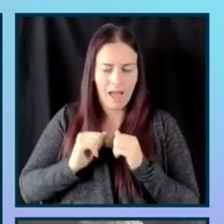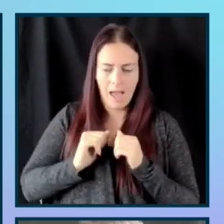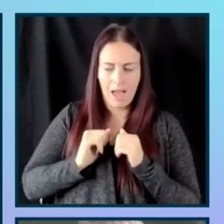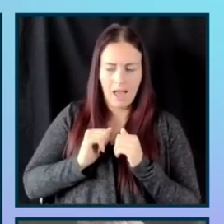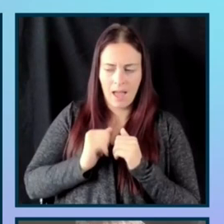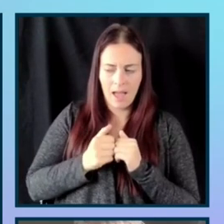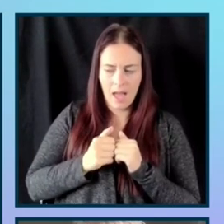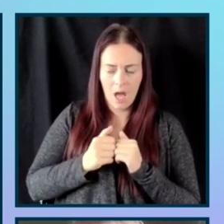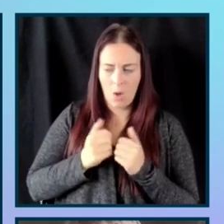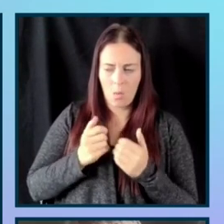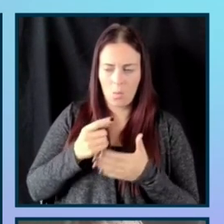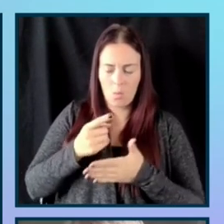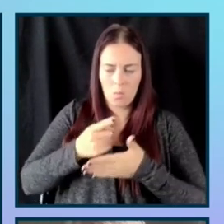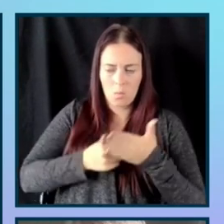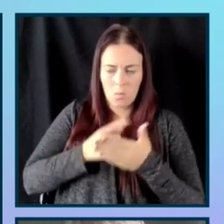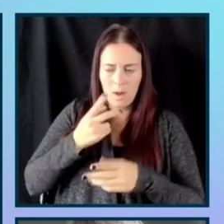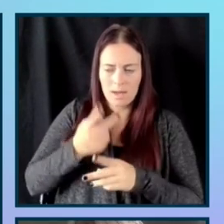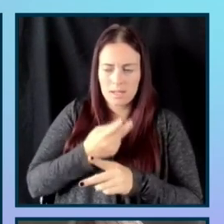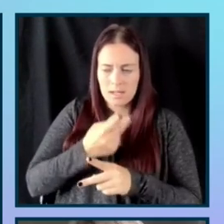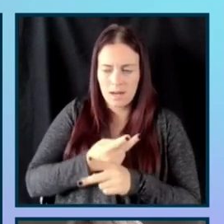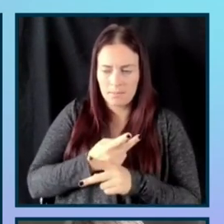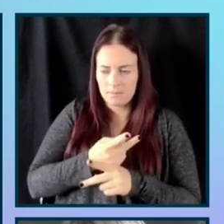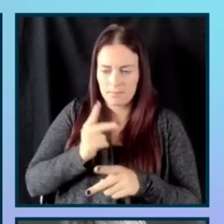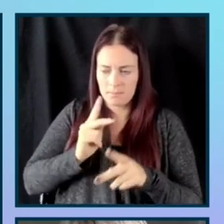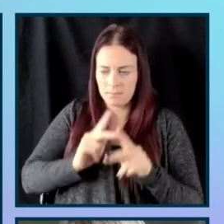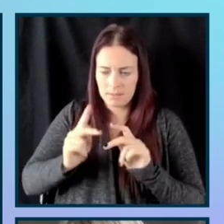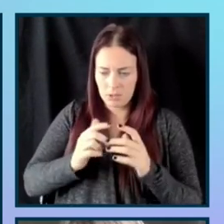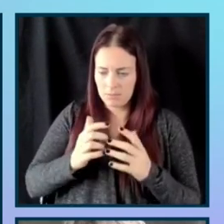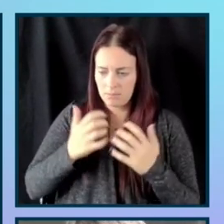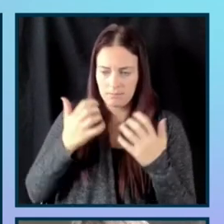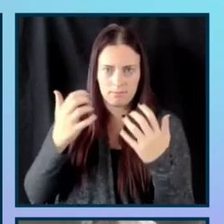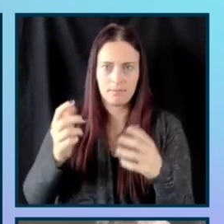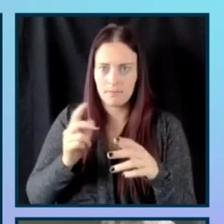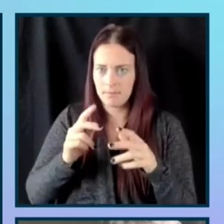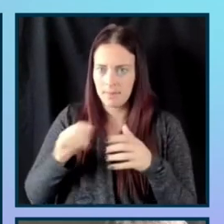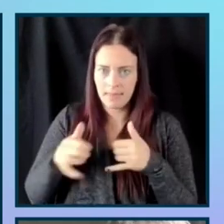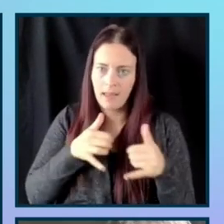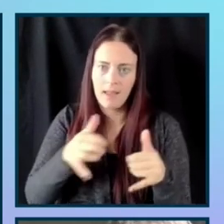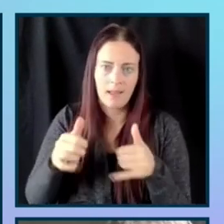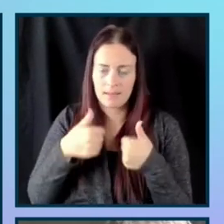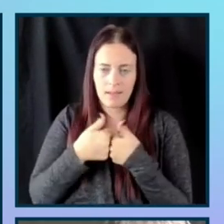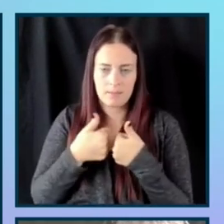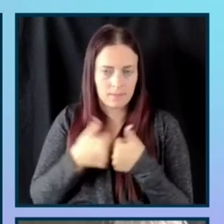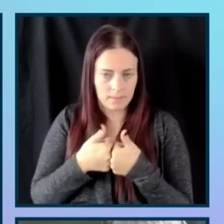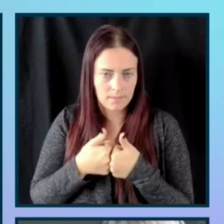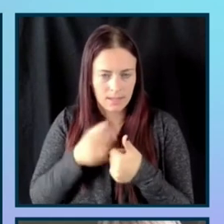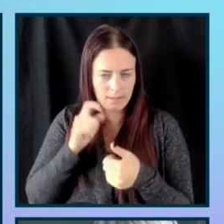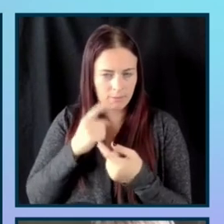of, uh, demographic populations are attracted and wanting to play games.